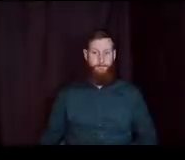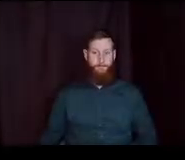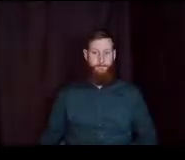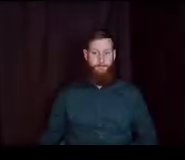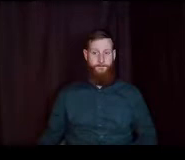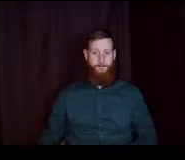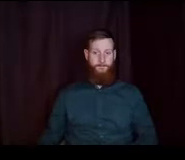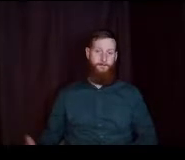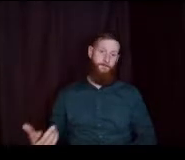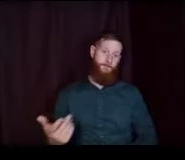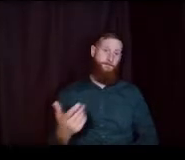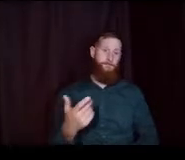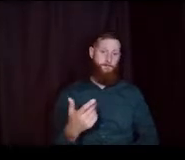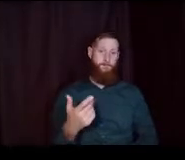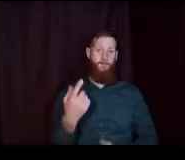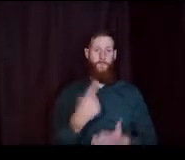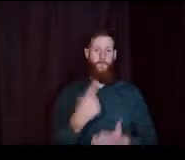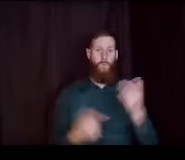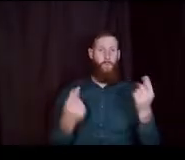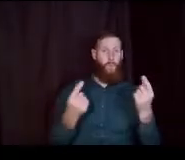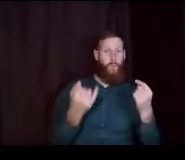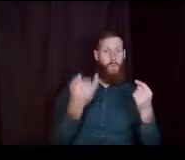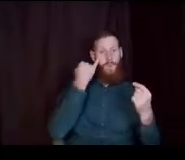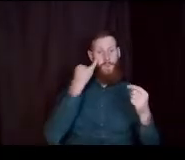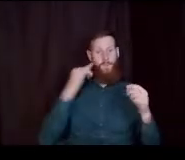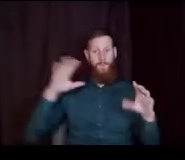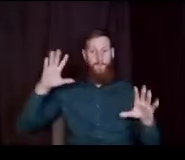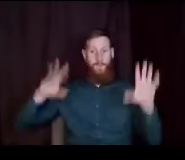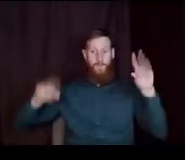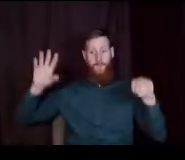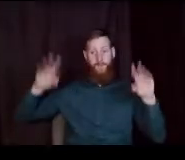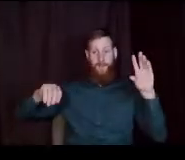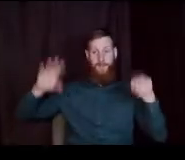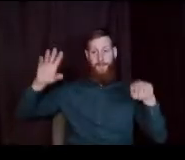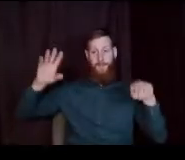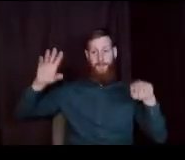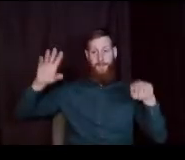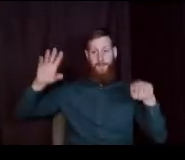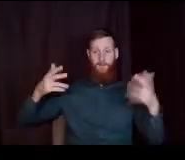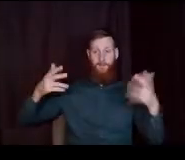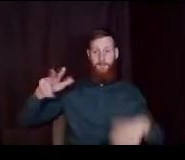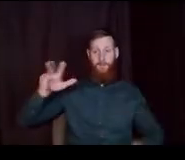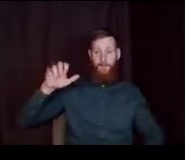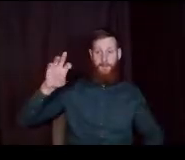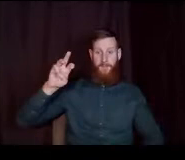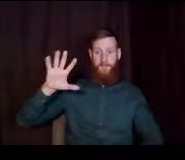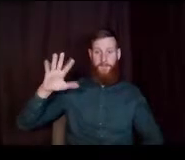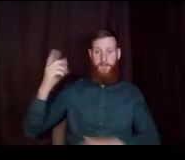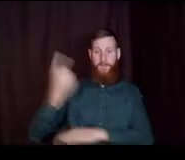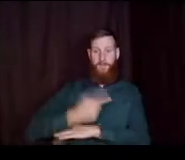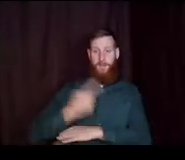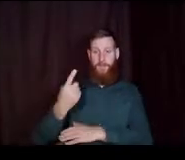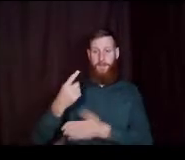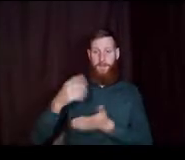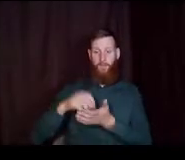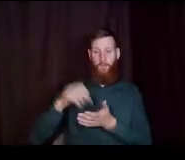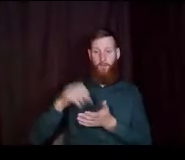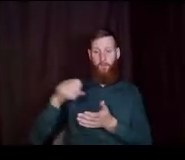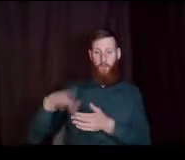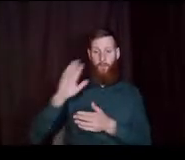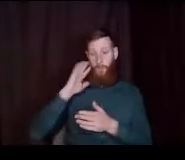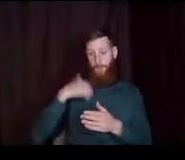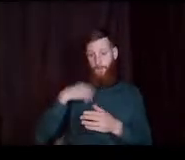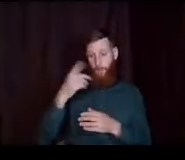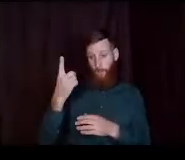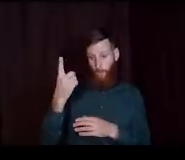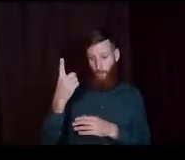common question. is what do I do if it's a 50-50 split? and there's 365 days in a year. so that student's going to spend one more day.